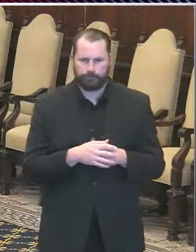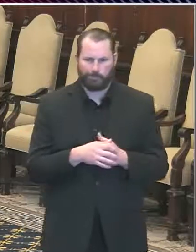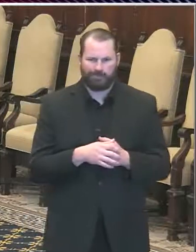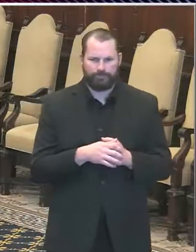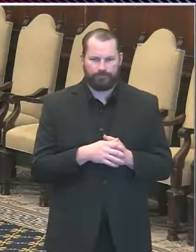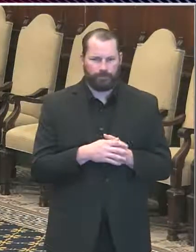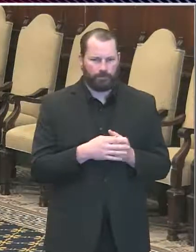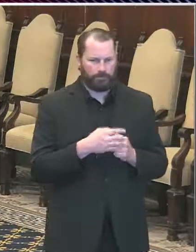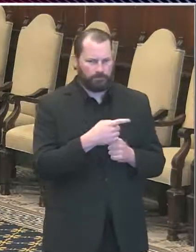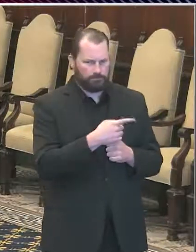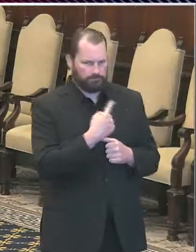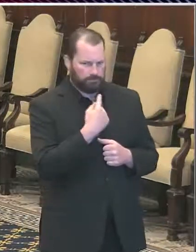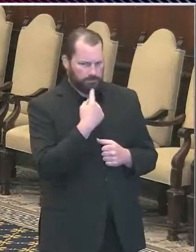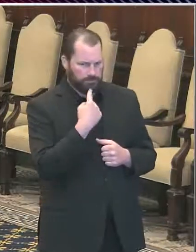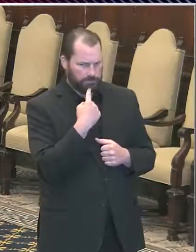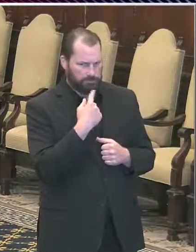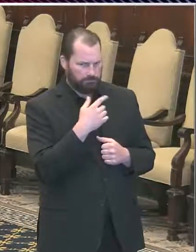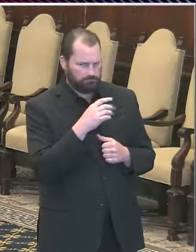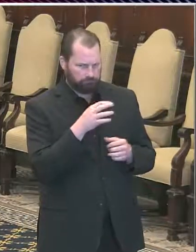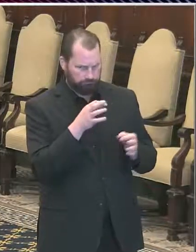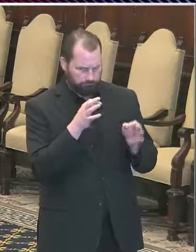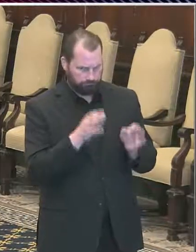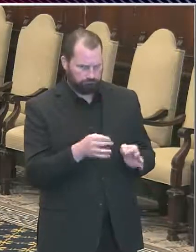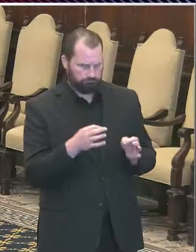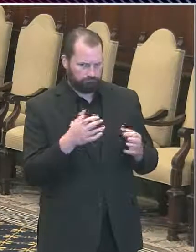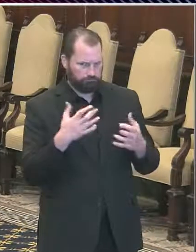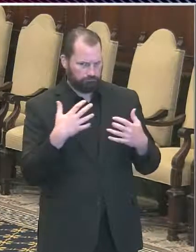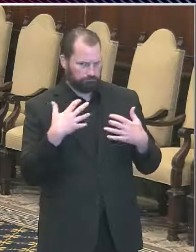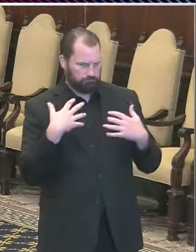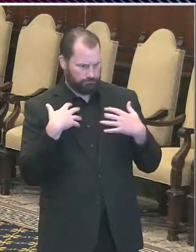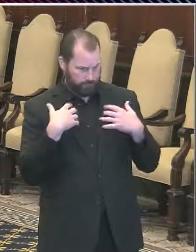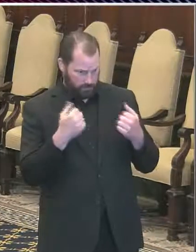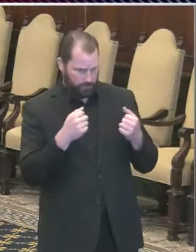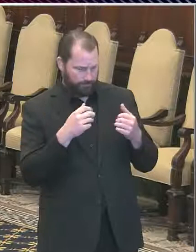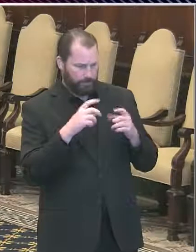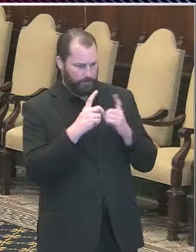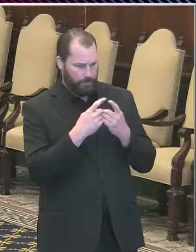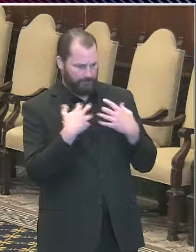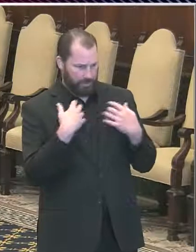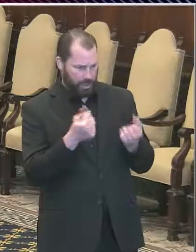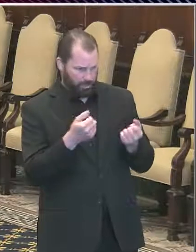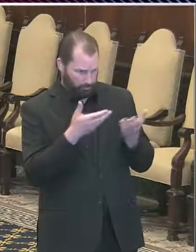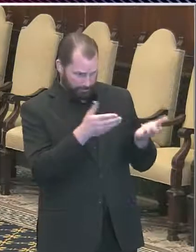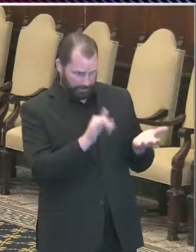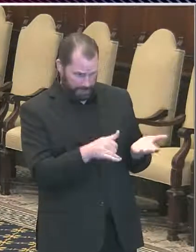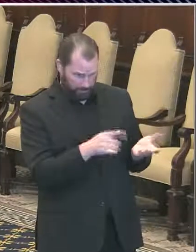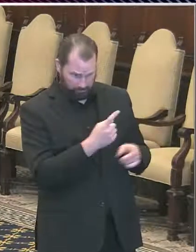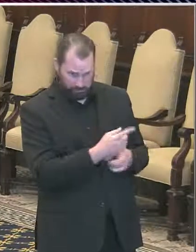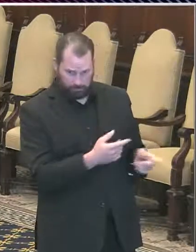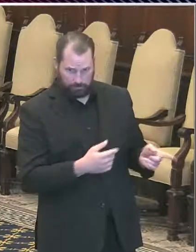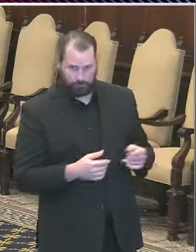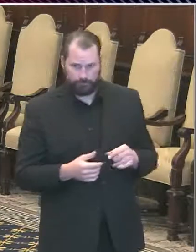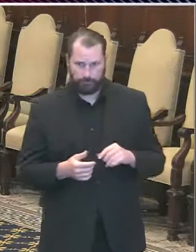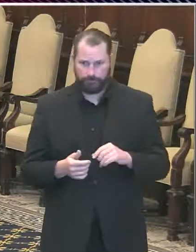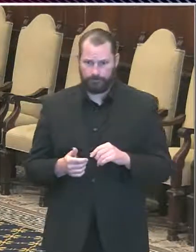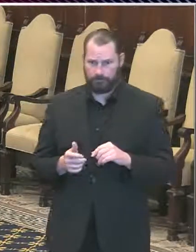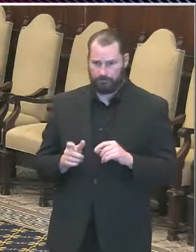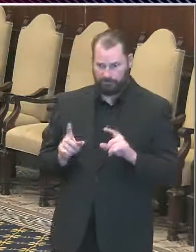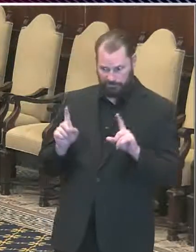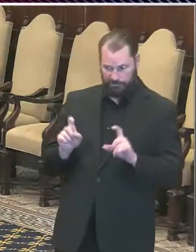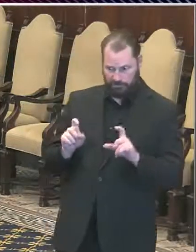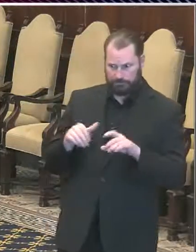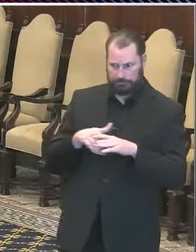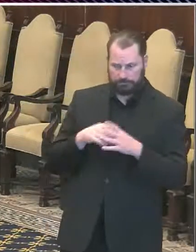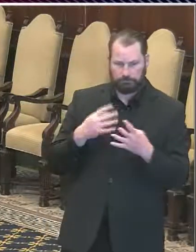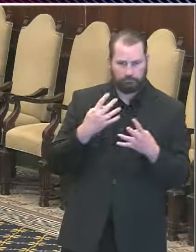possible because of the Department of Health's recommendations. What was made possible? The testing inside the city jails. I